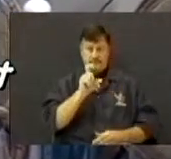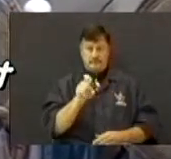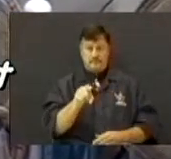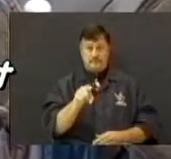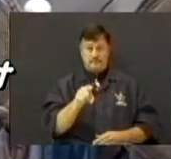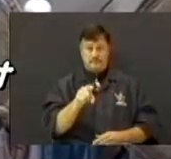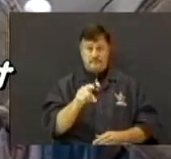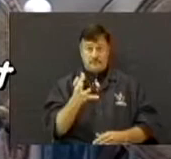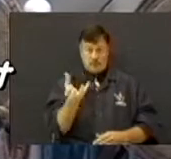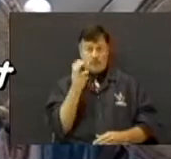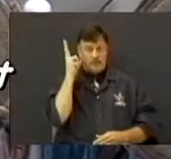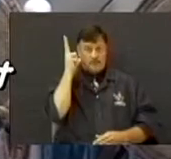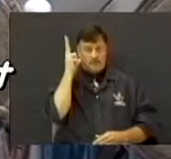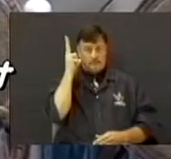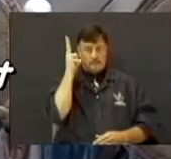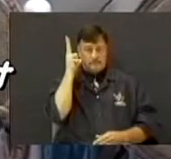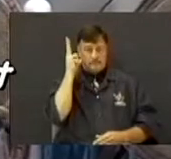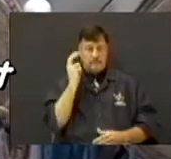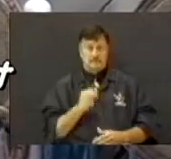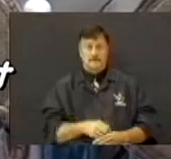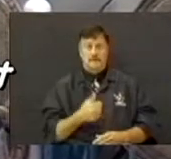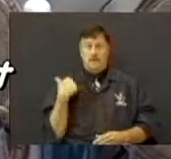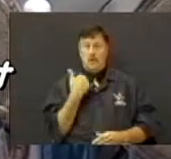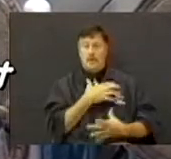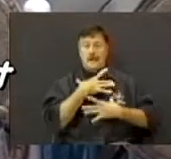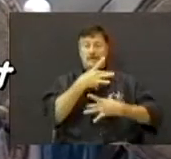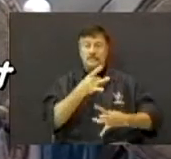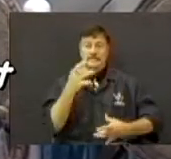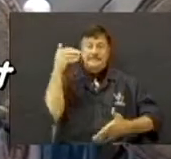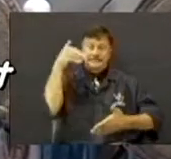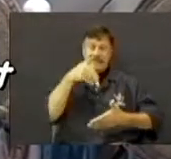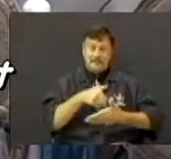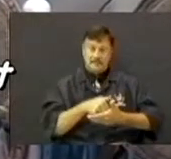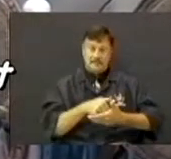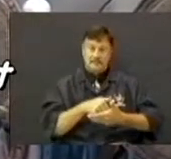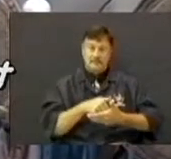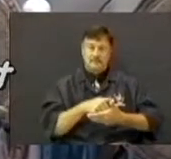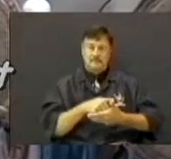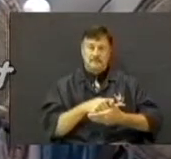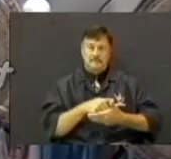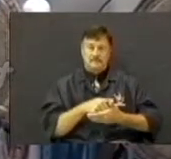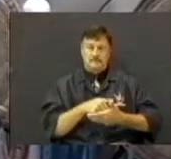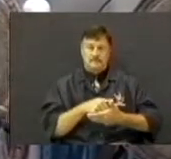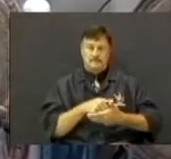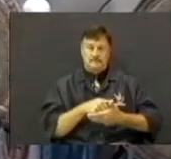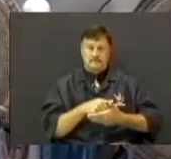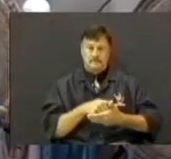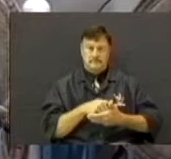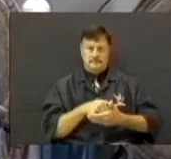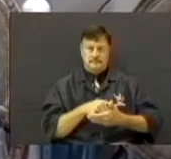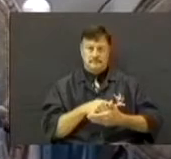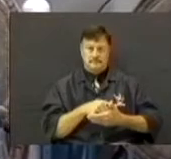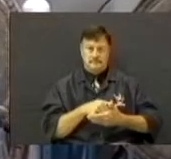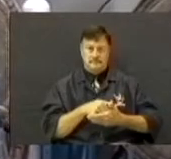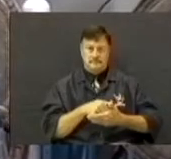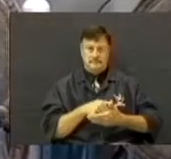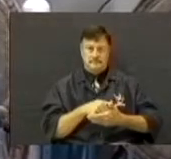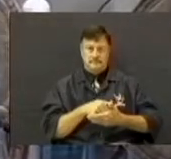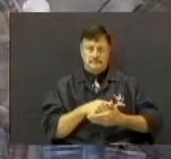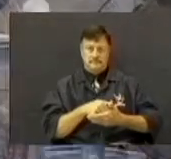We're here. We're interested in thinking a good job.